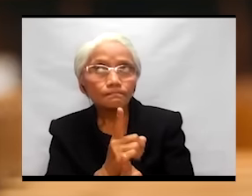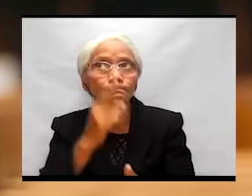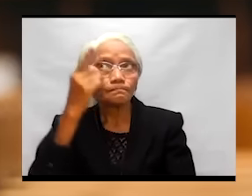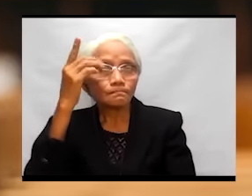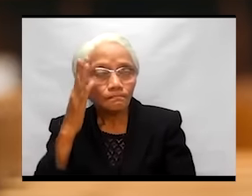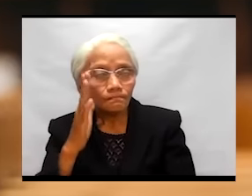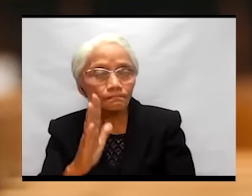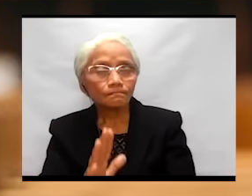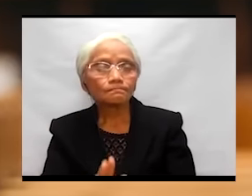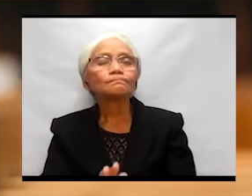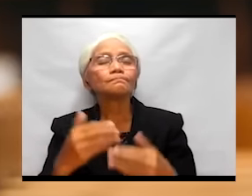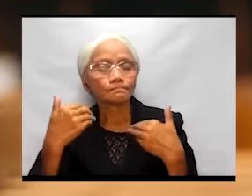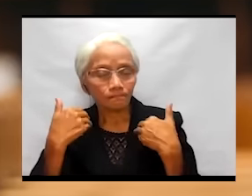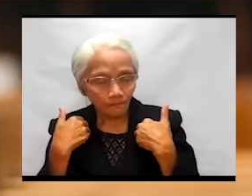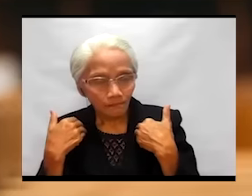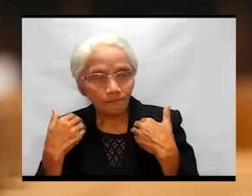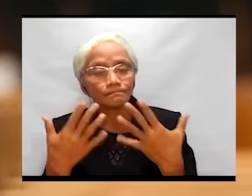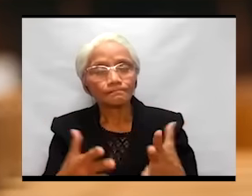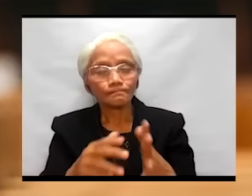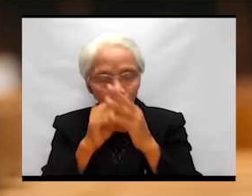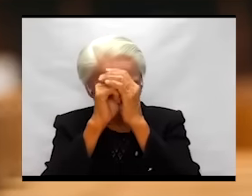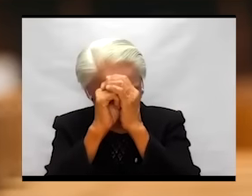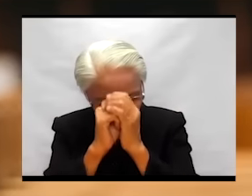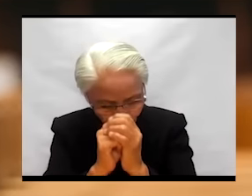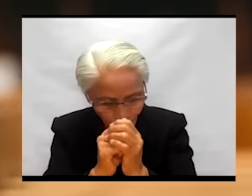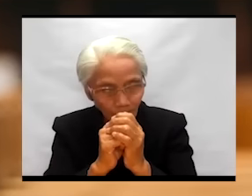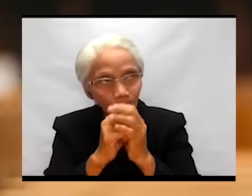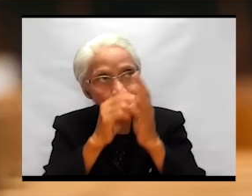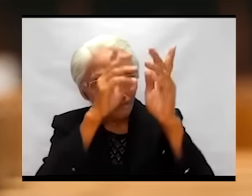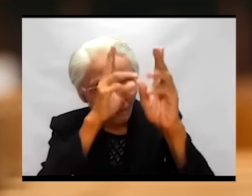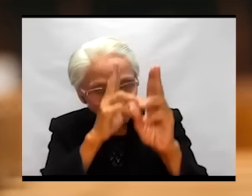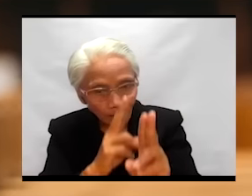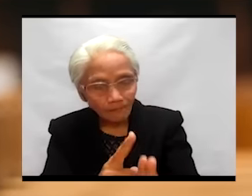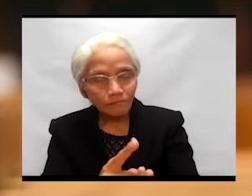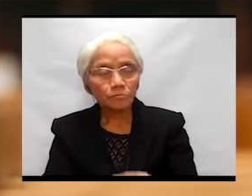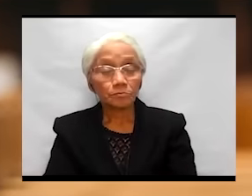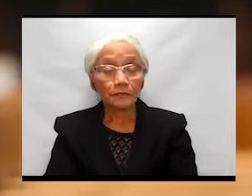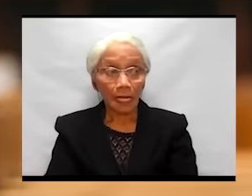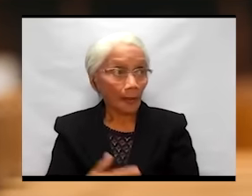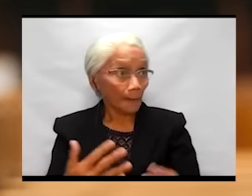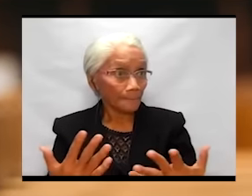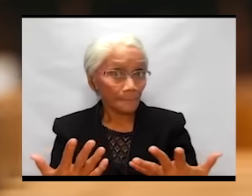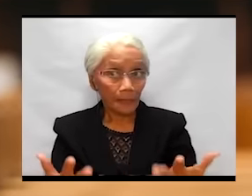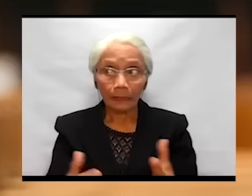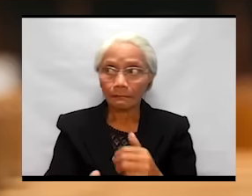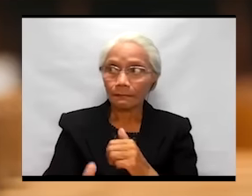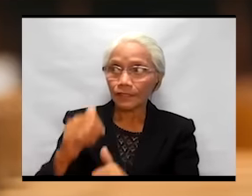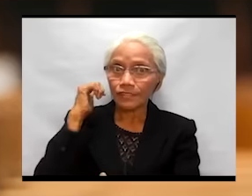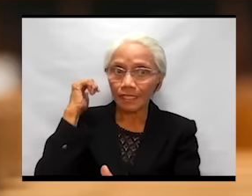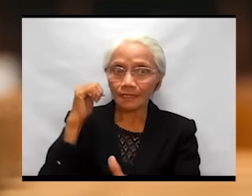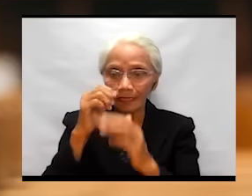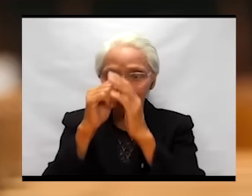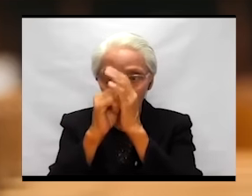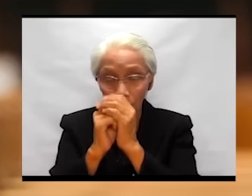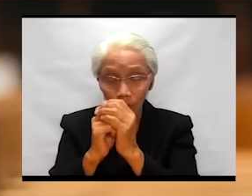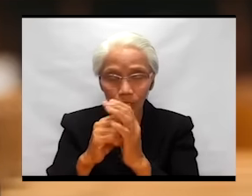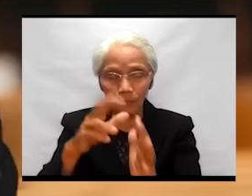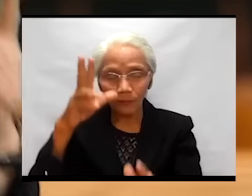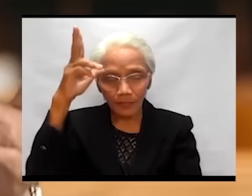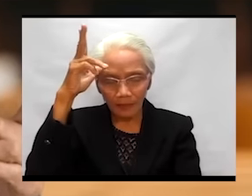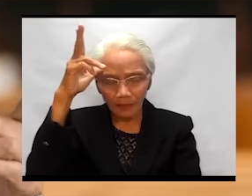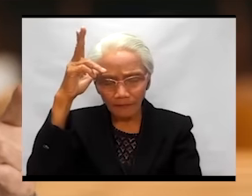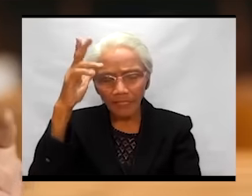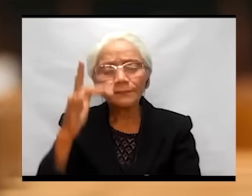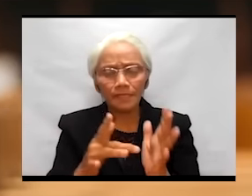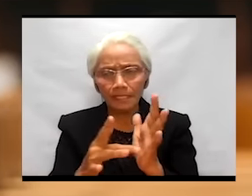homage, adoration, and worship. And by saying that and rejecting the worship